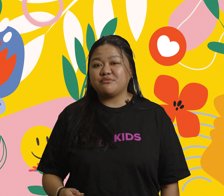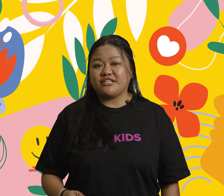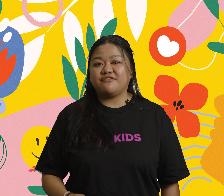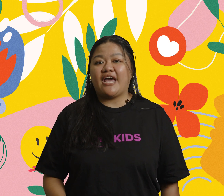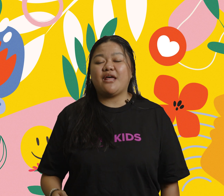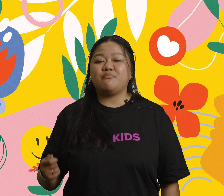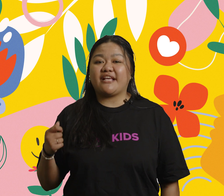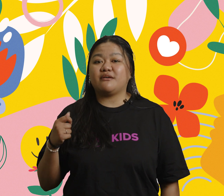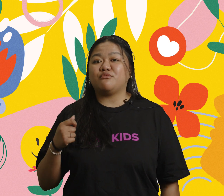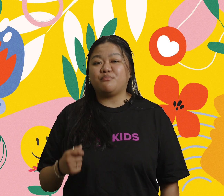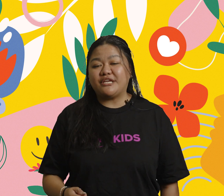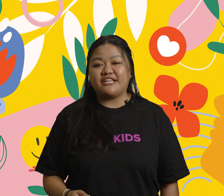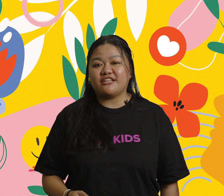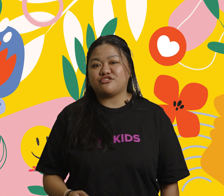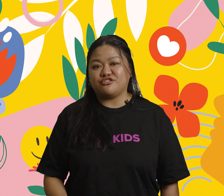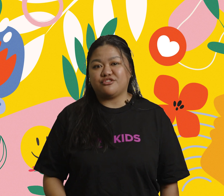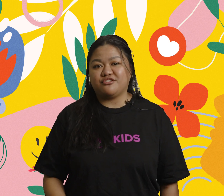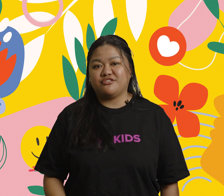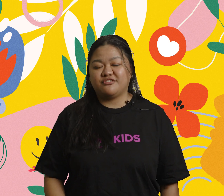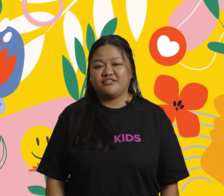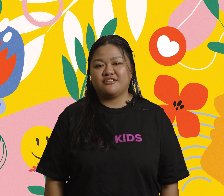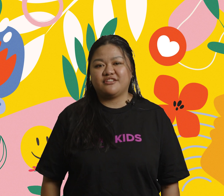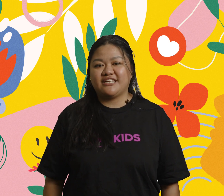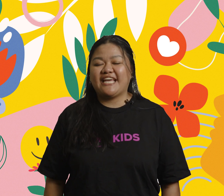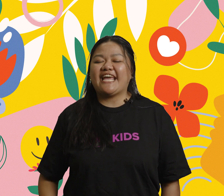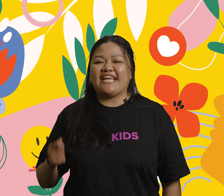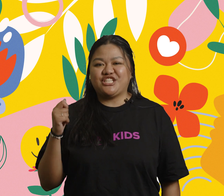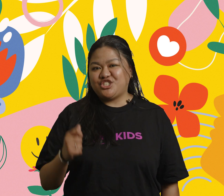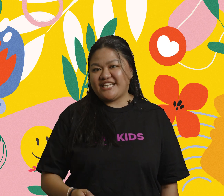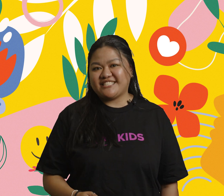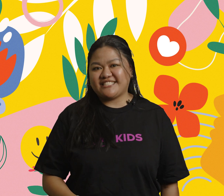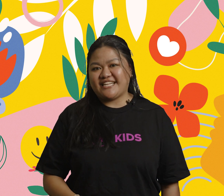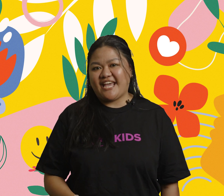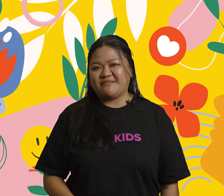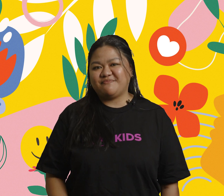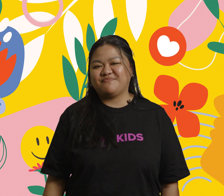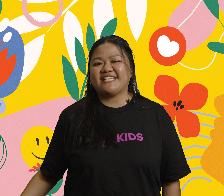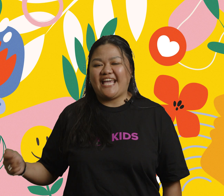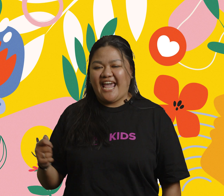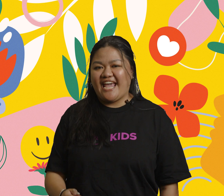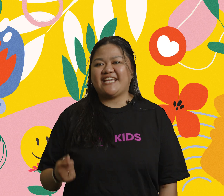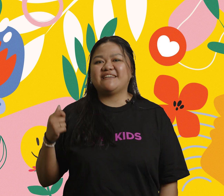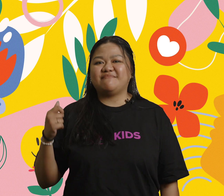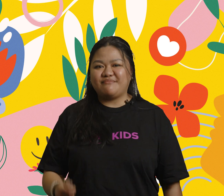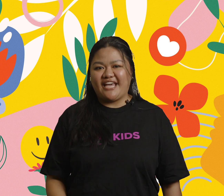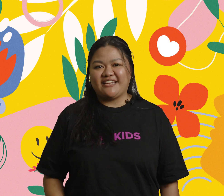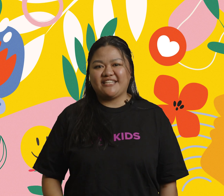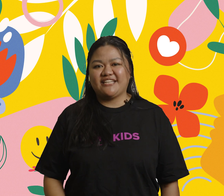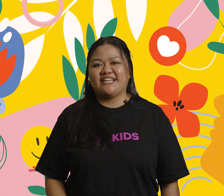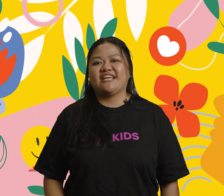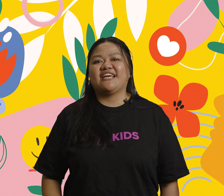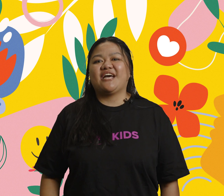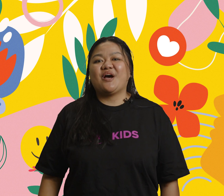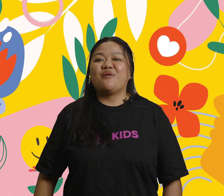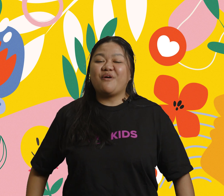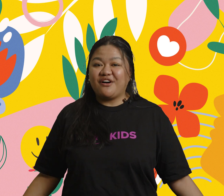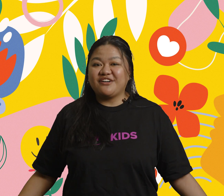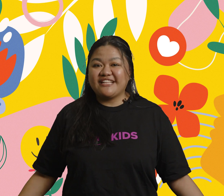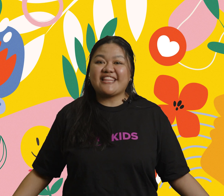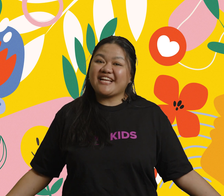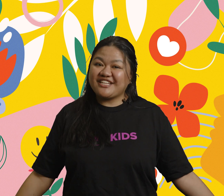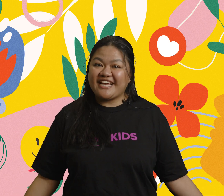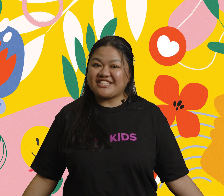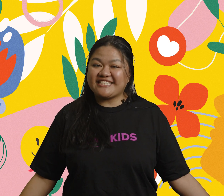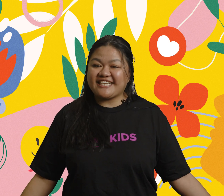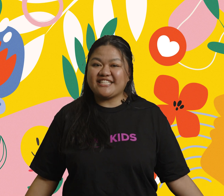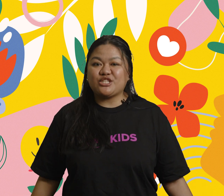captive and make them obedient to you. In Jesus' name, Amen. Well,